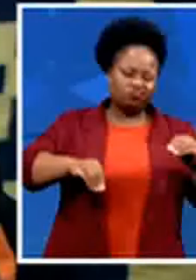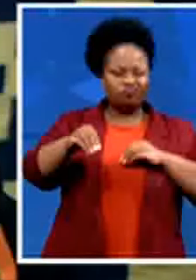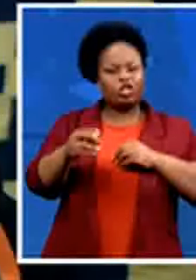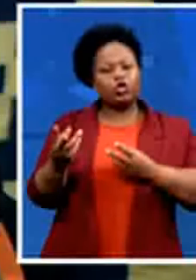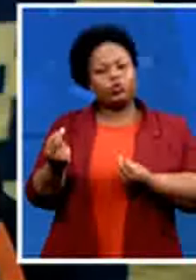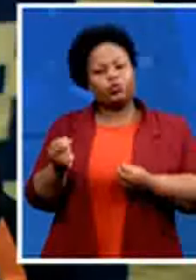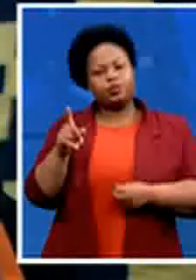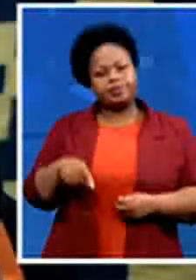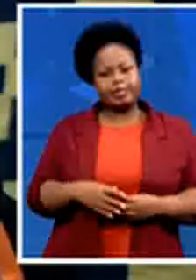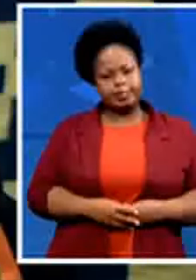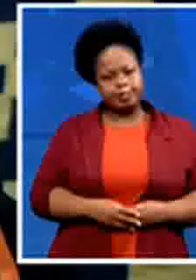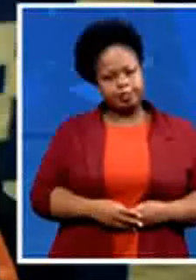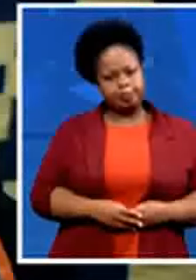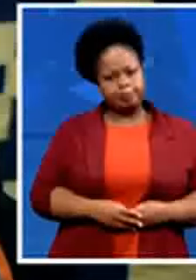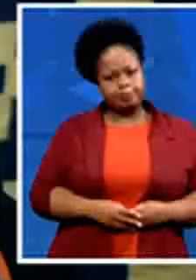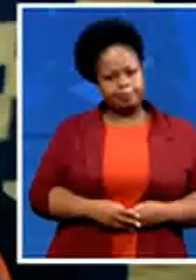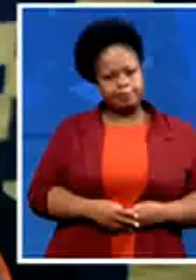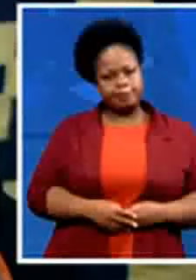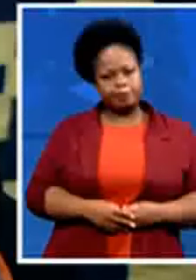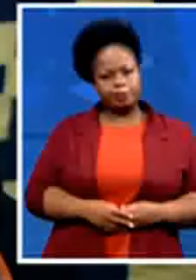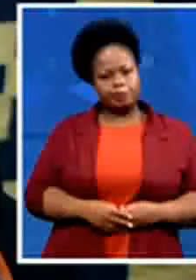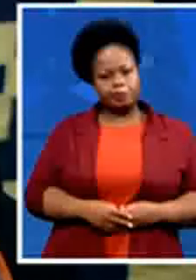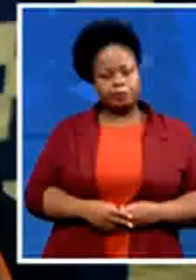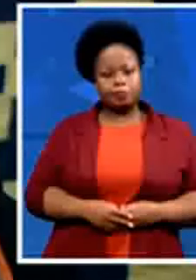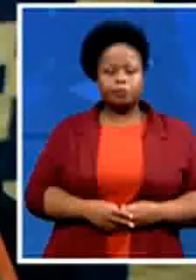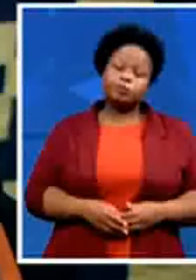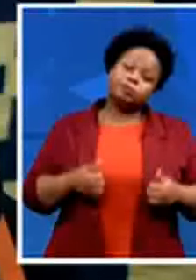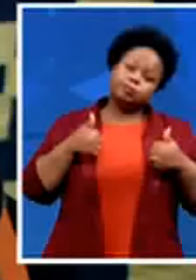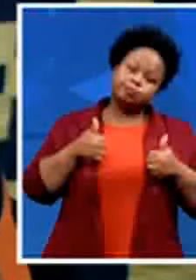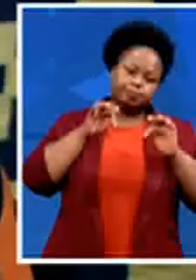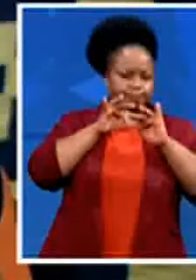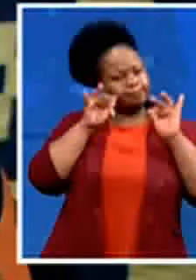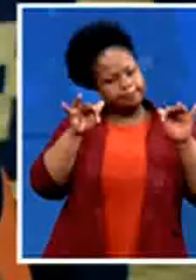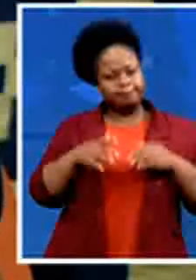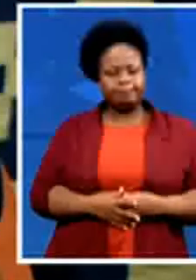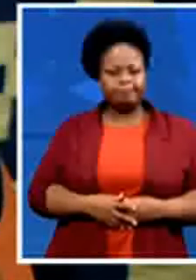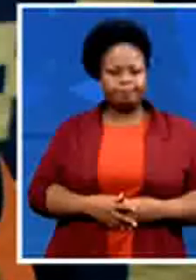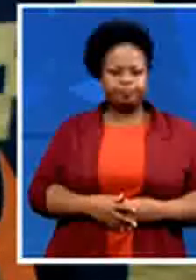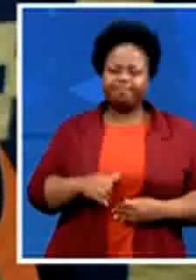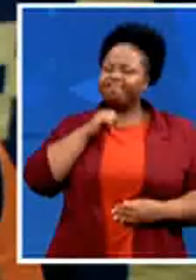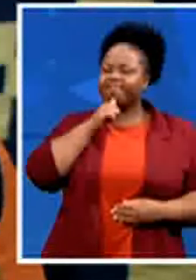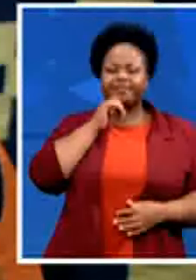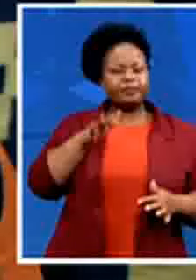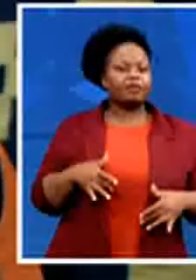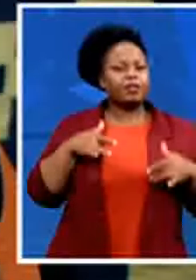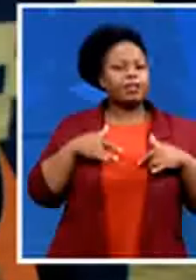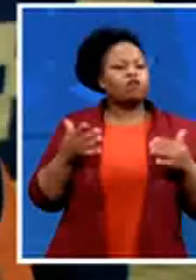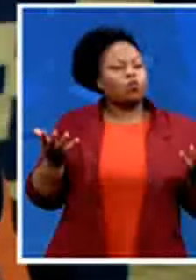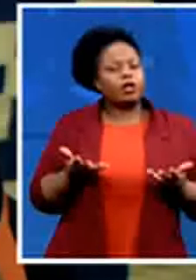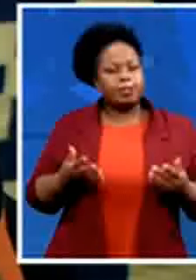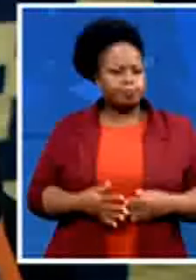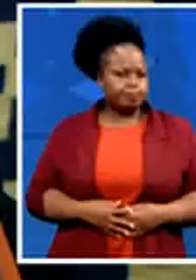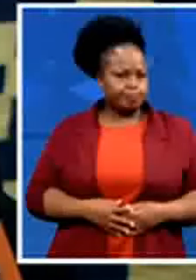good people regardless of where they live and how how much money they have